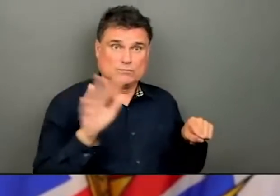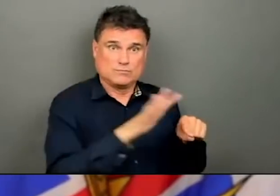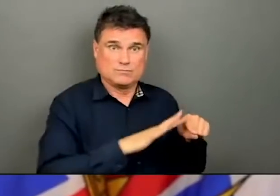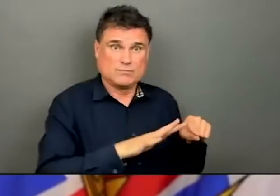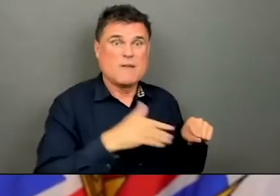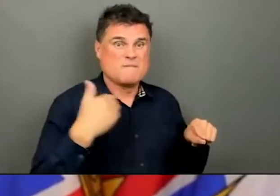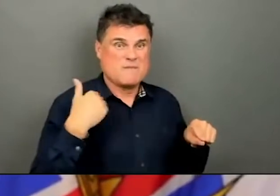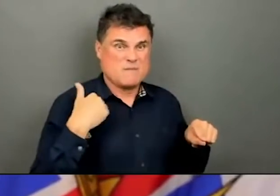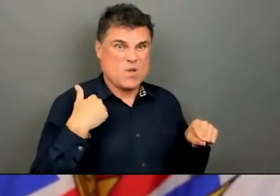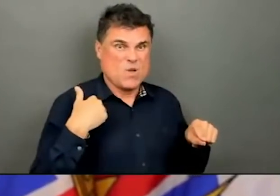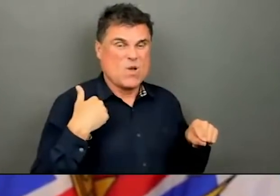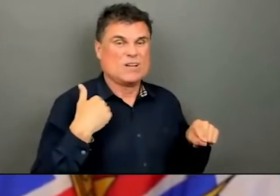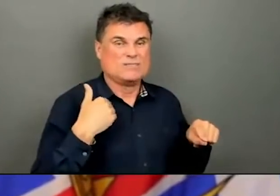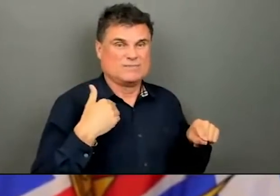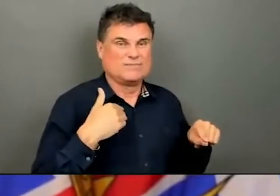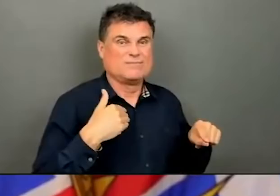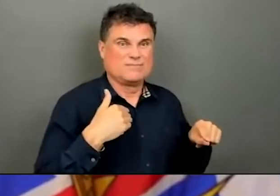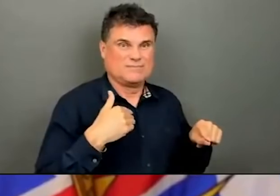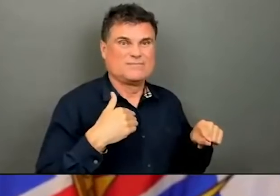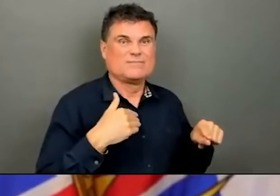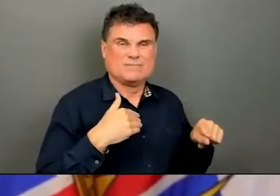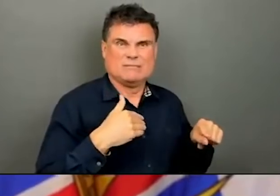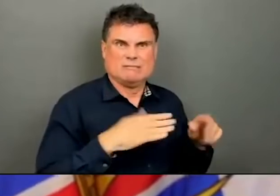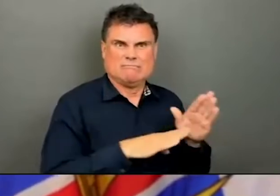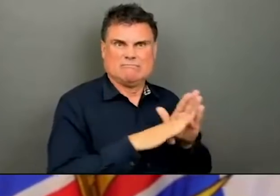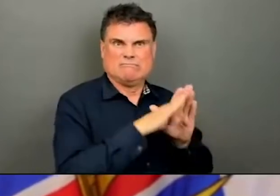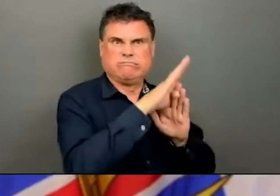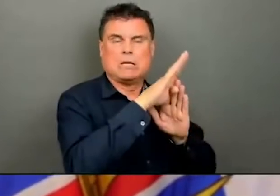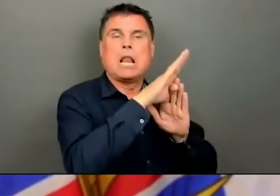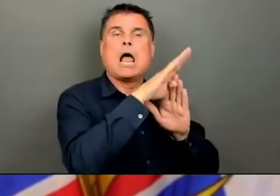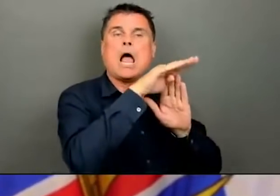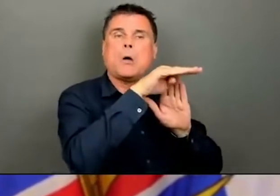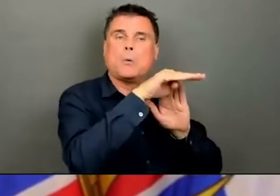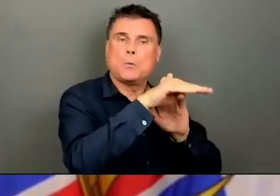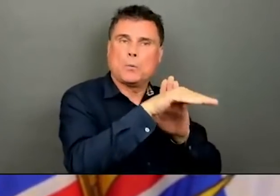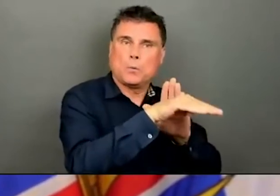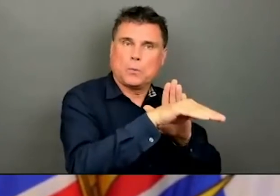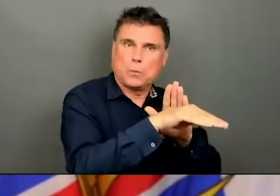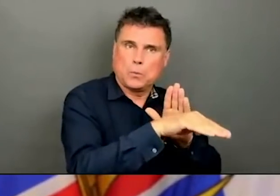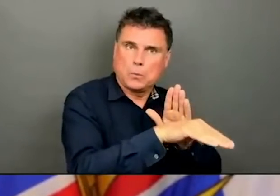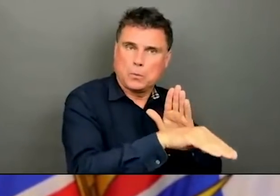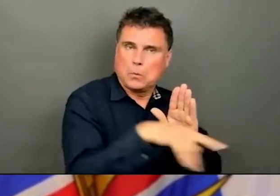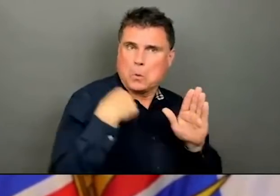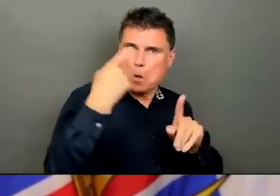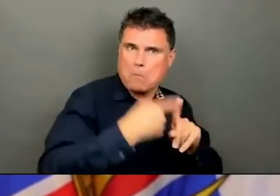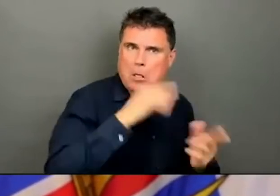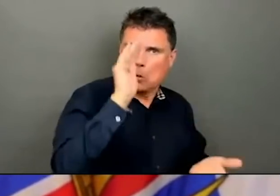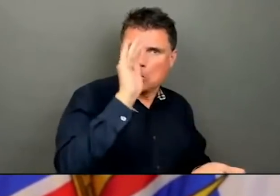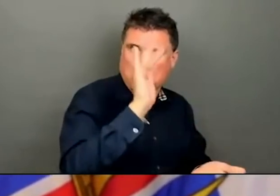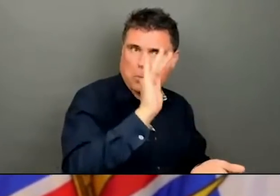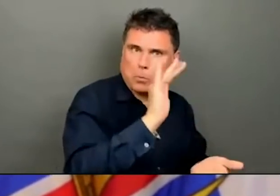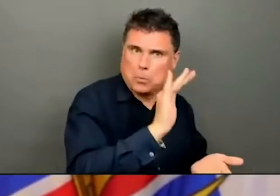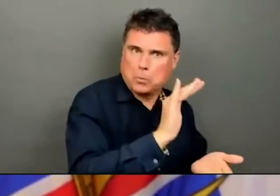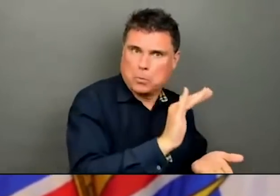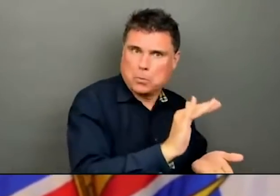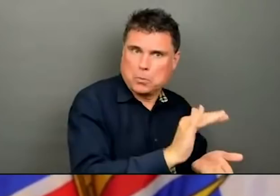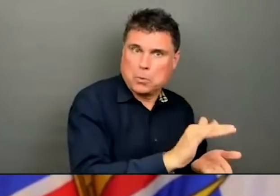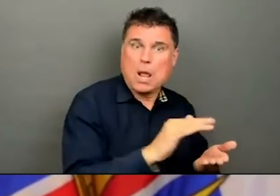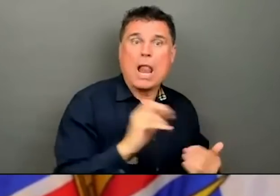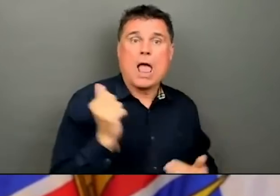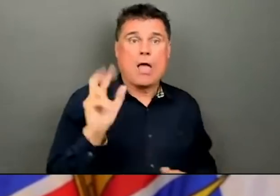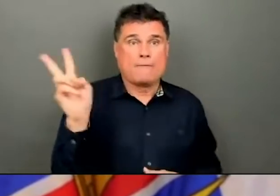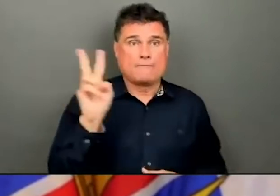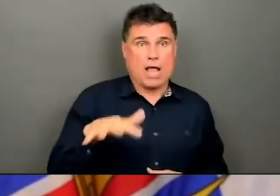but there has been a steep decrease over the past month, to the point now that Vancouver Coastal Health has been